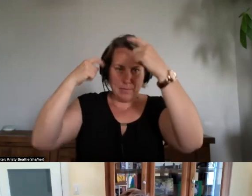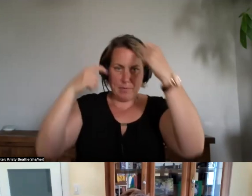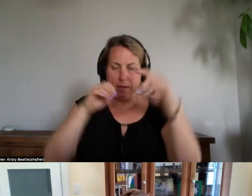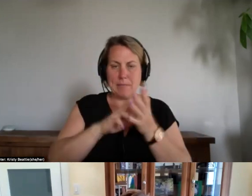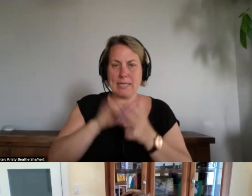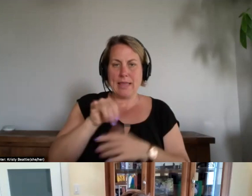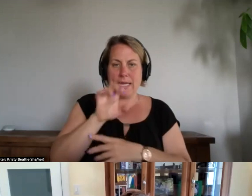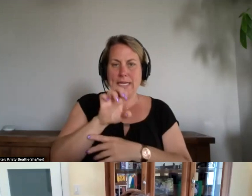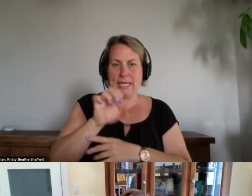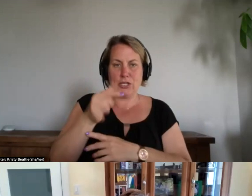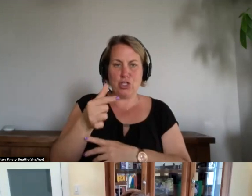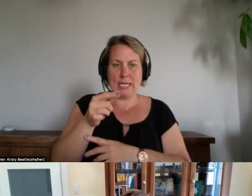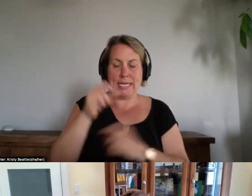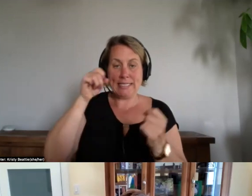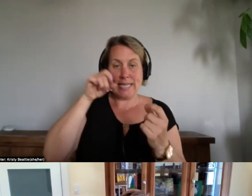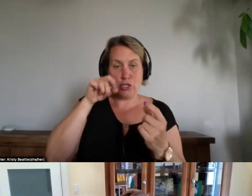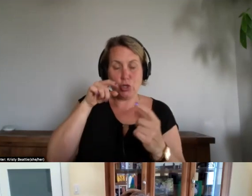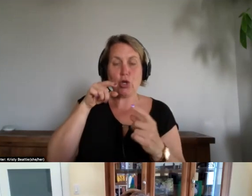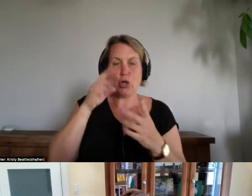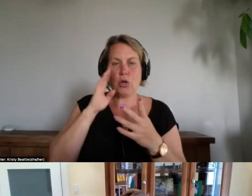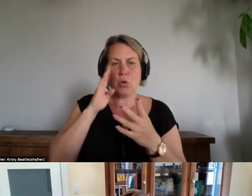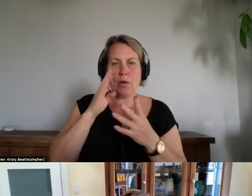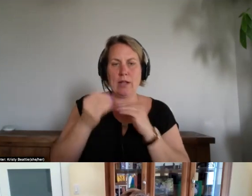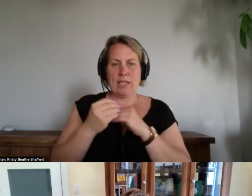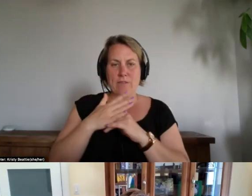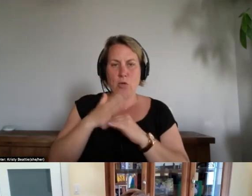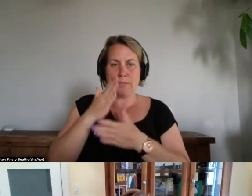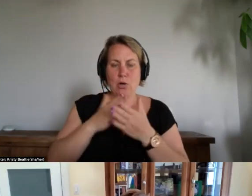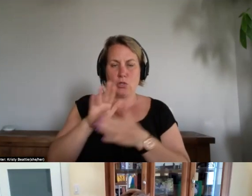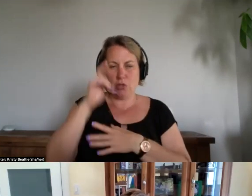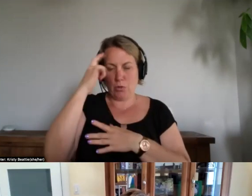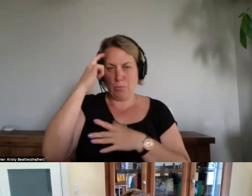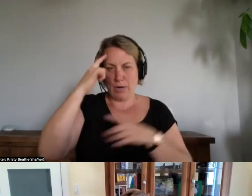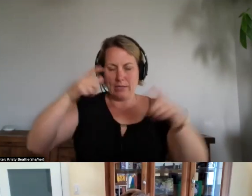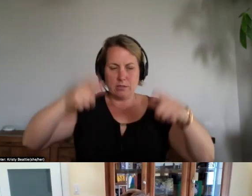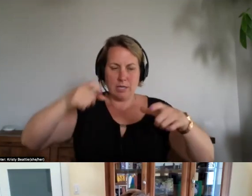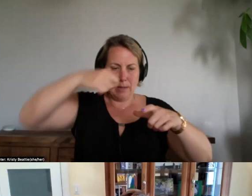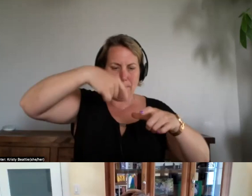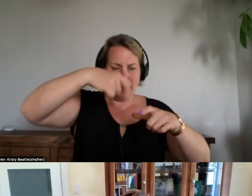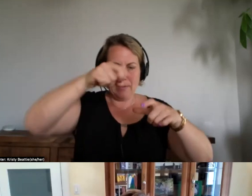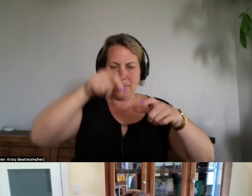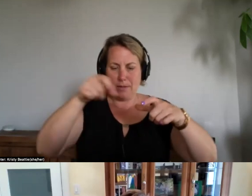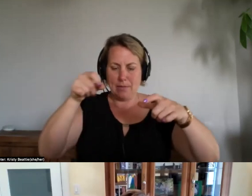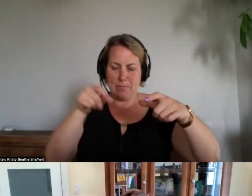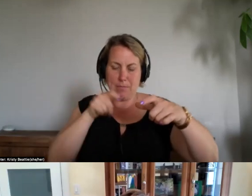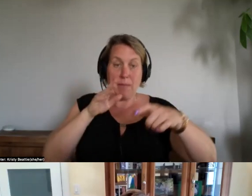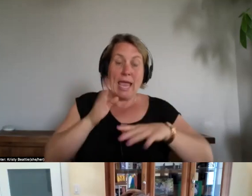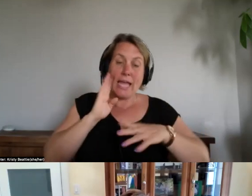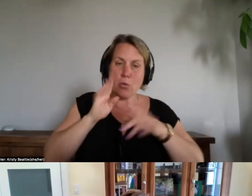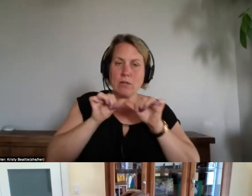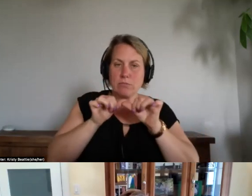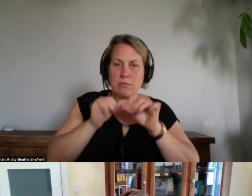um parts of the brain which is gradually increased and the reason that and it's primarily for